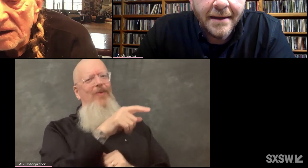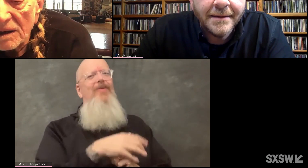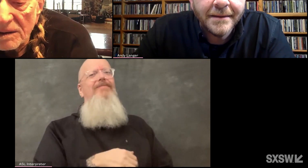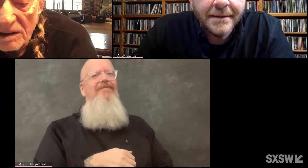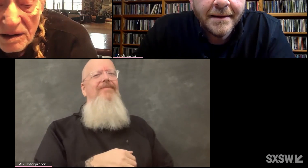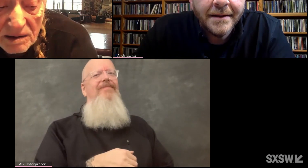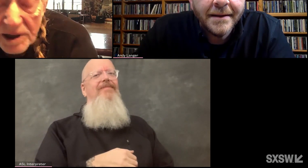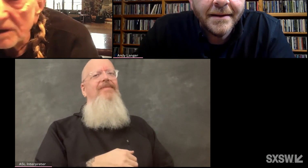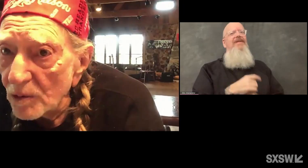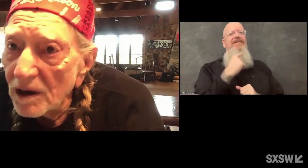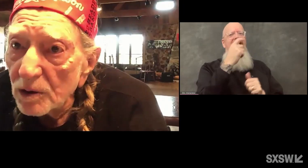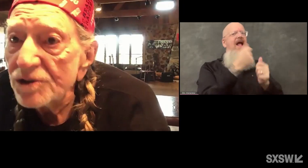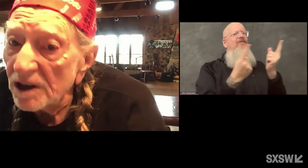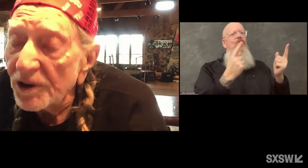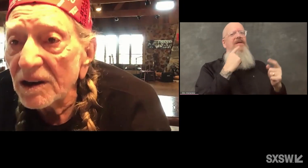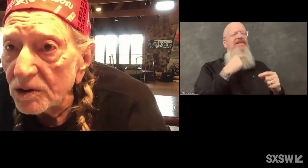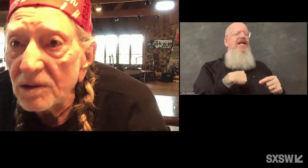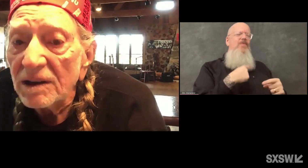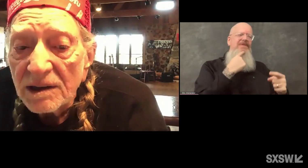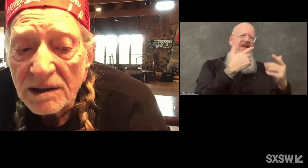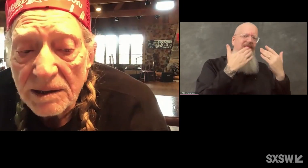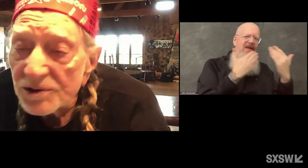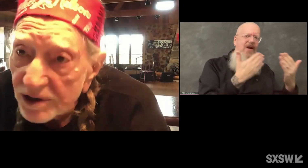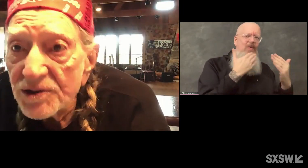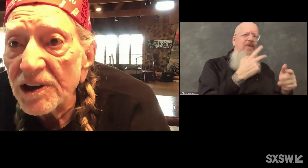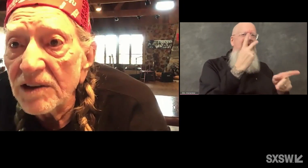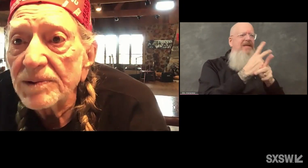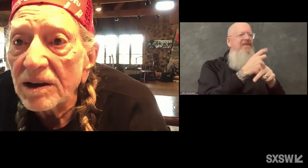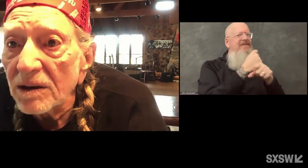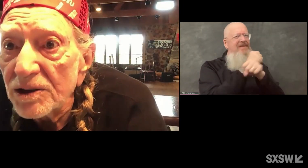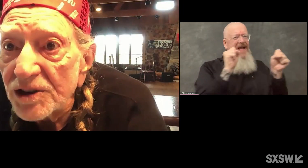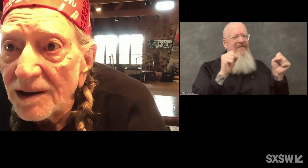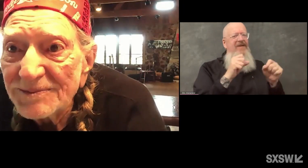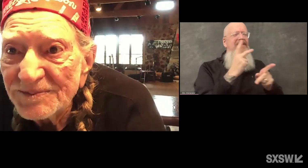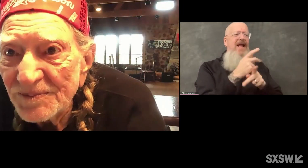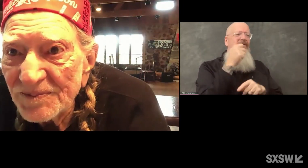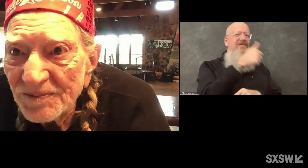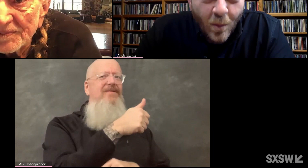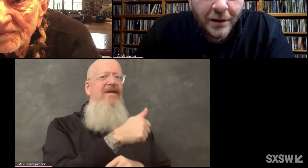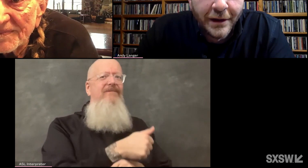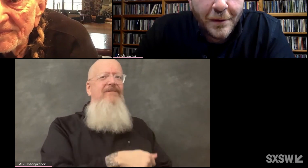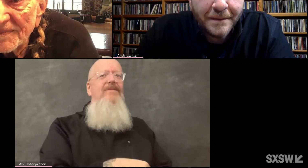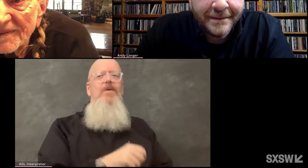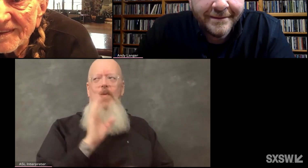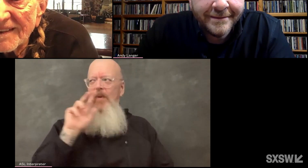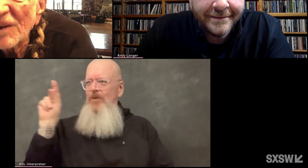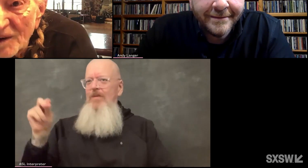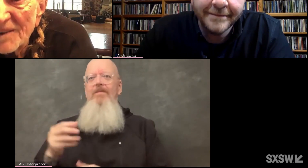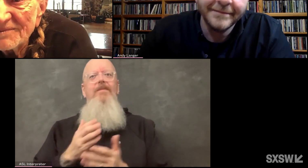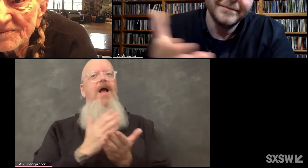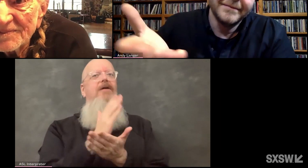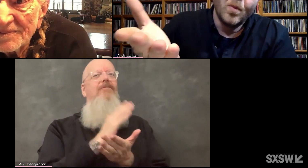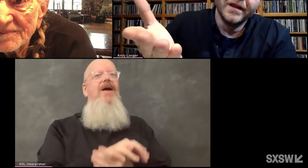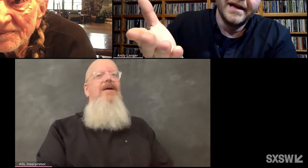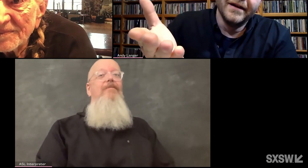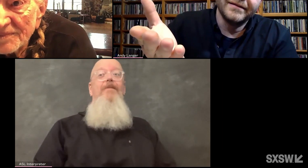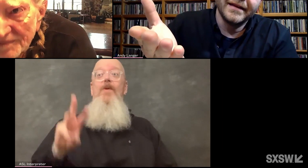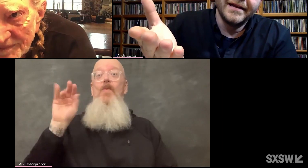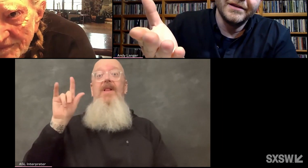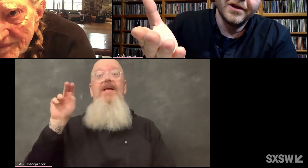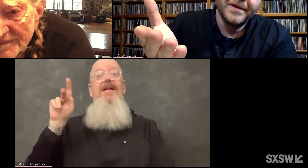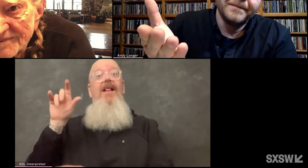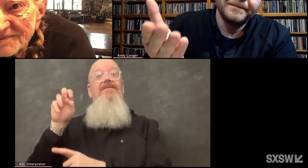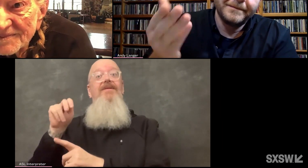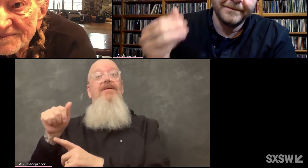you. And tell everybody we said thank you. And stay safe. Take care of yourself. Will do. All right. Willie